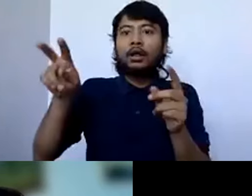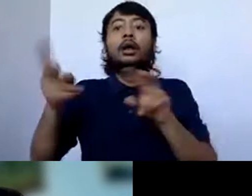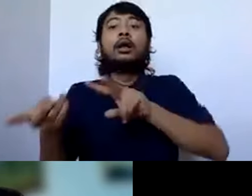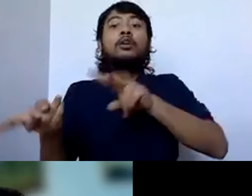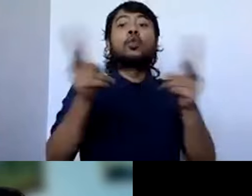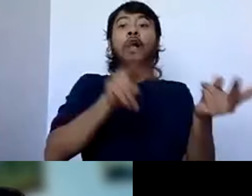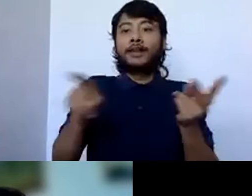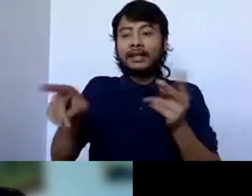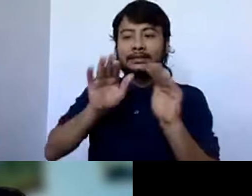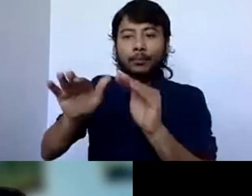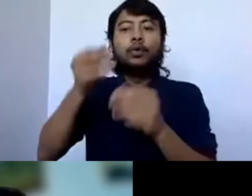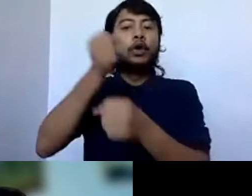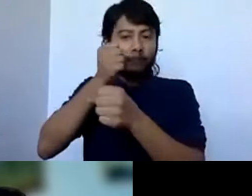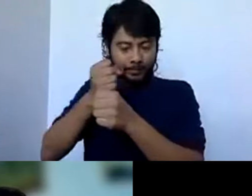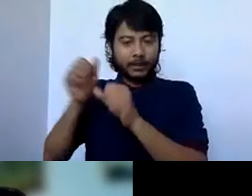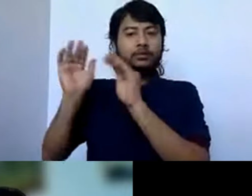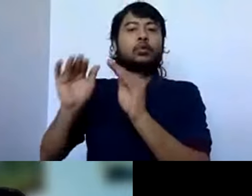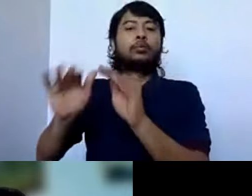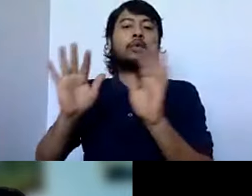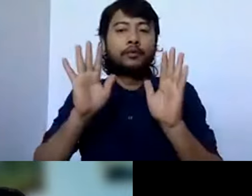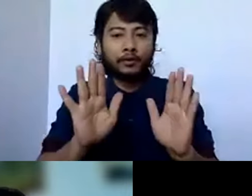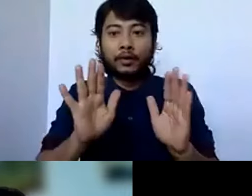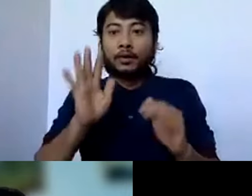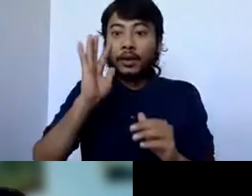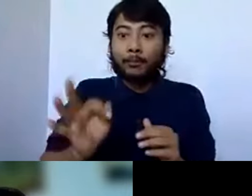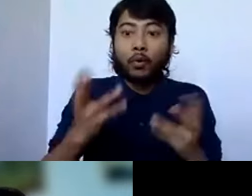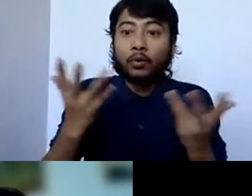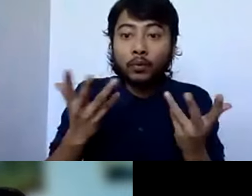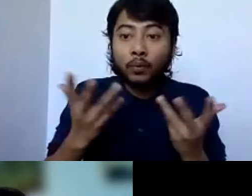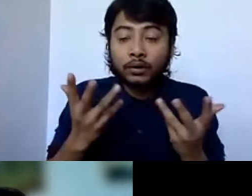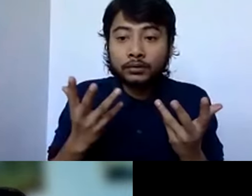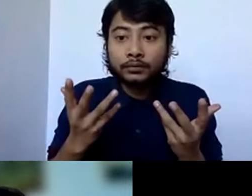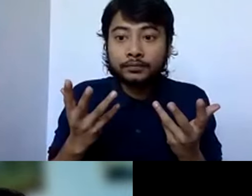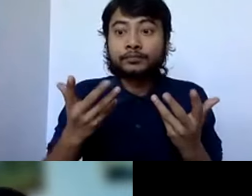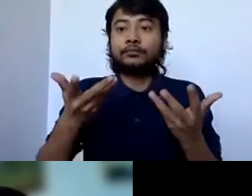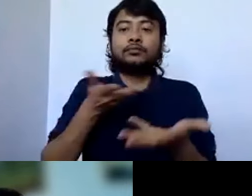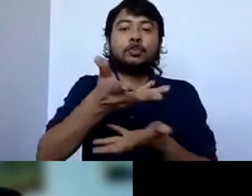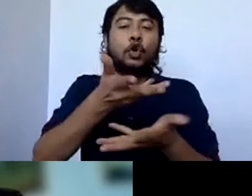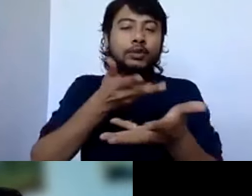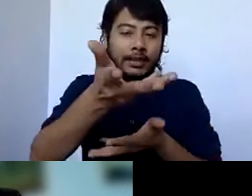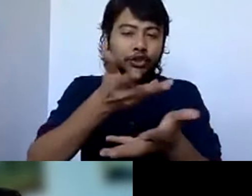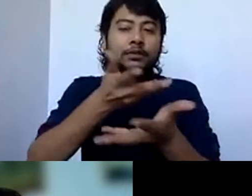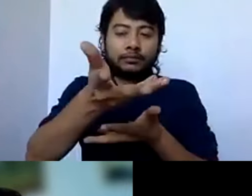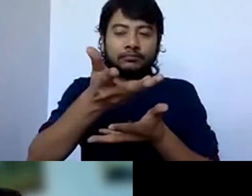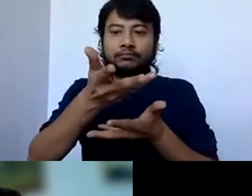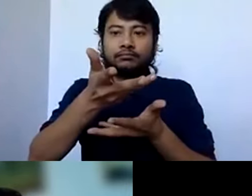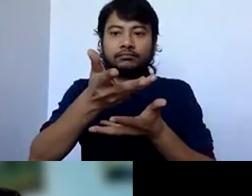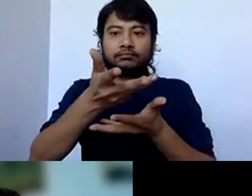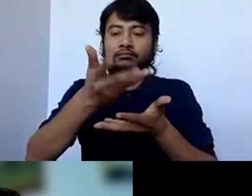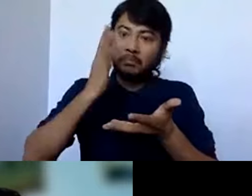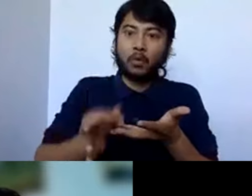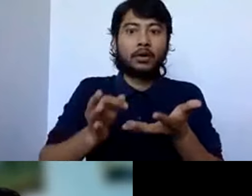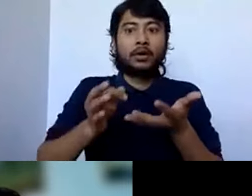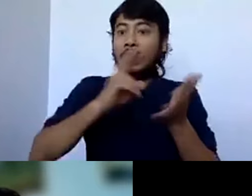think the biggest thing here is, you know, that the main word here is consultation. That is very important across the board, whether it's on an international